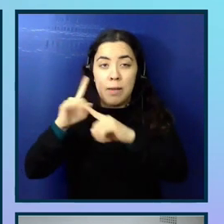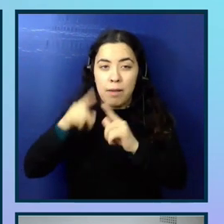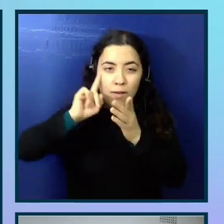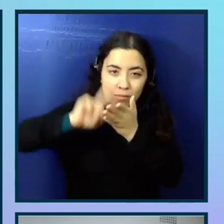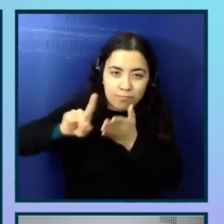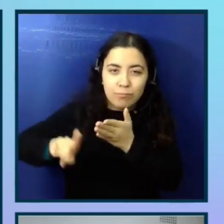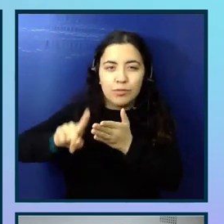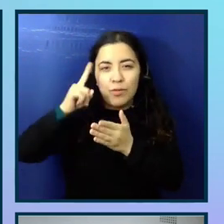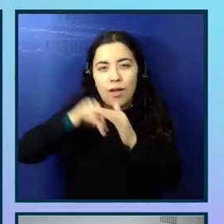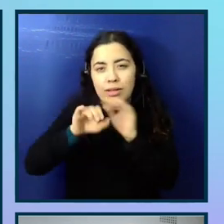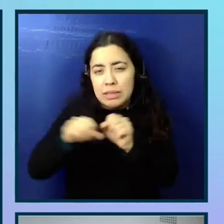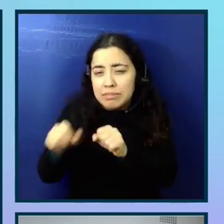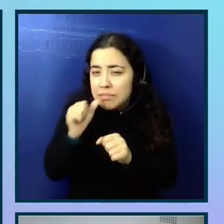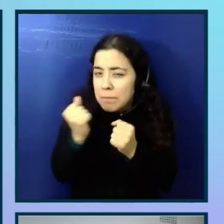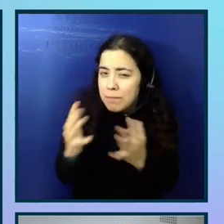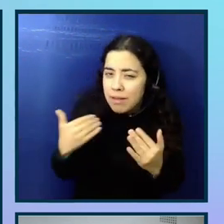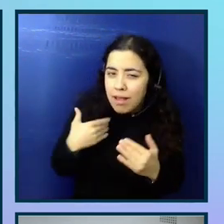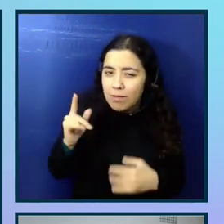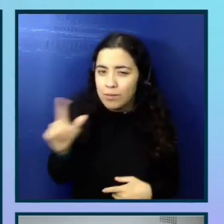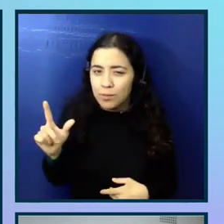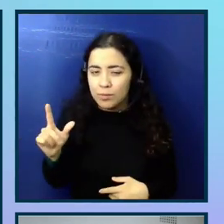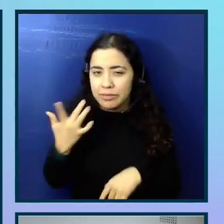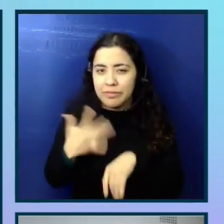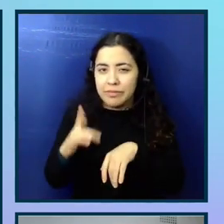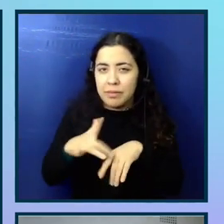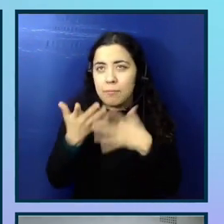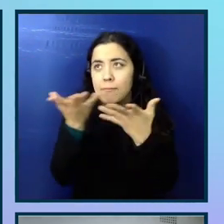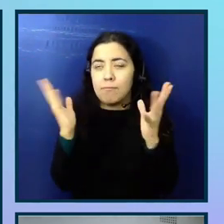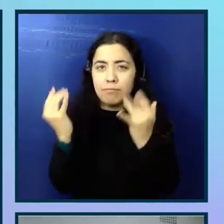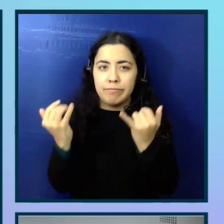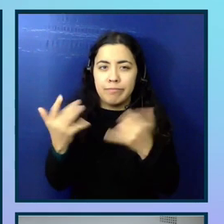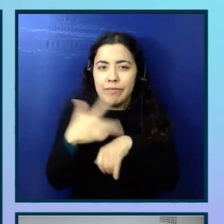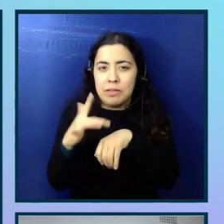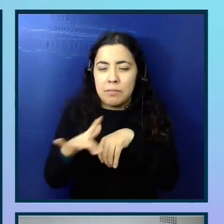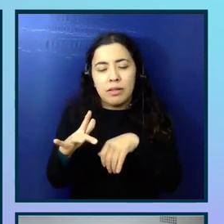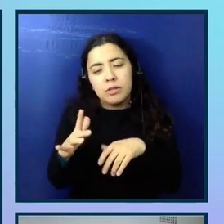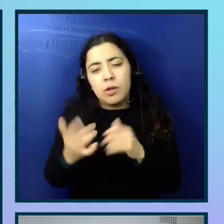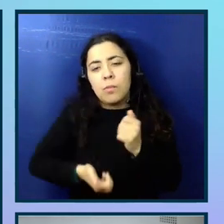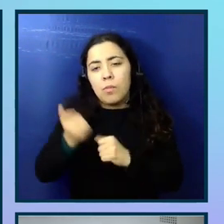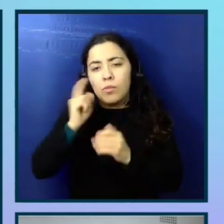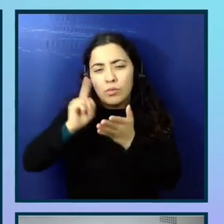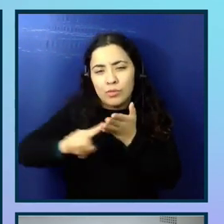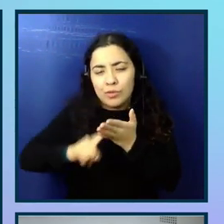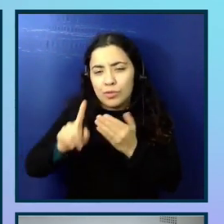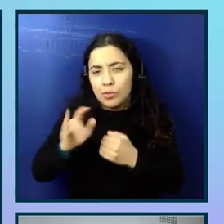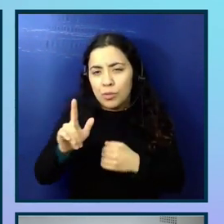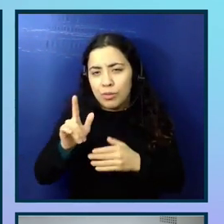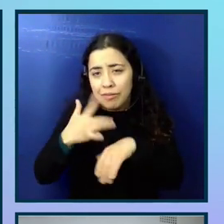is that there's not many tooling options on the current market. So the majority of research tools that are available